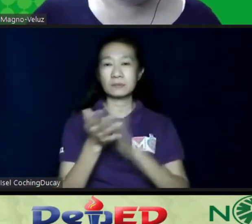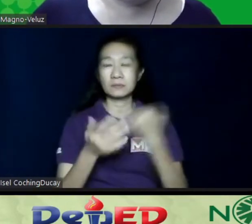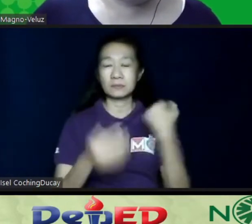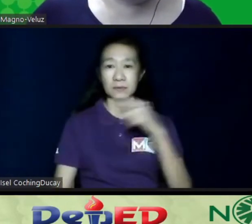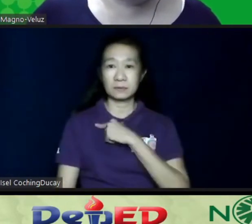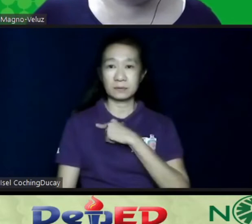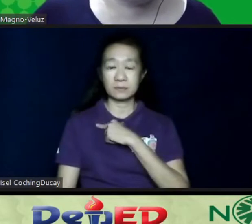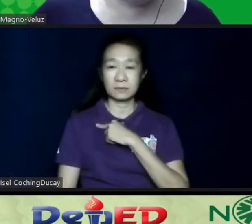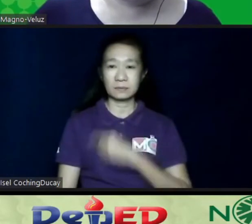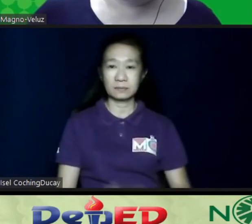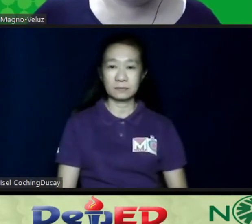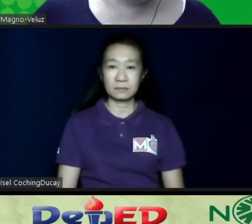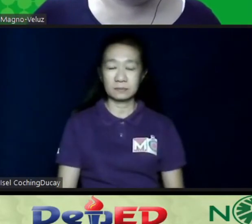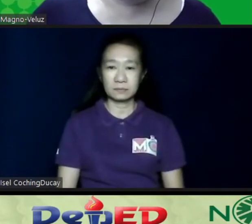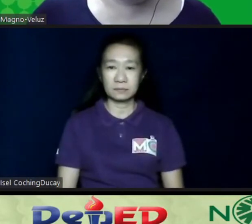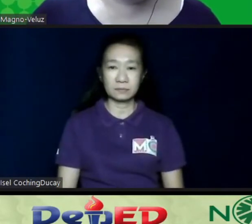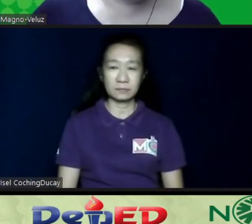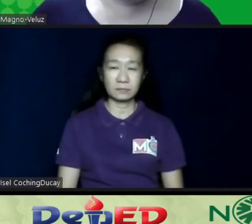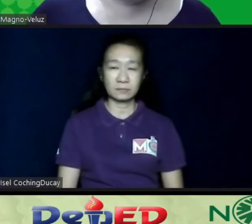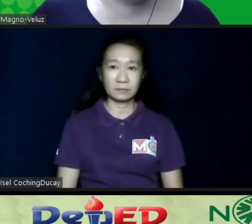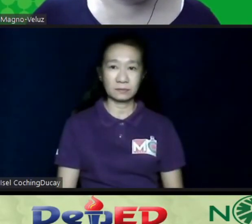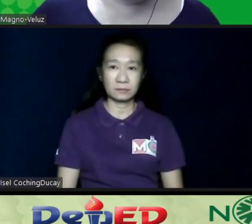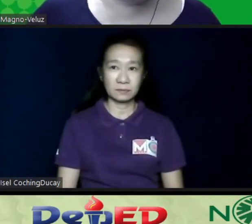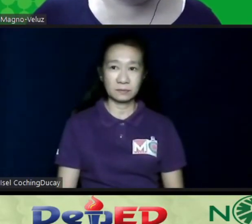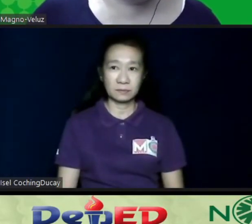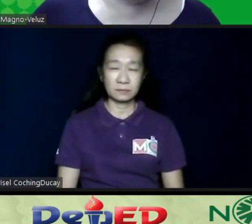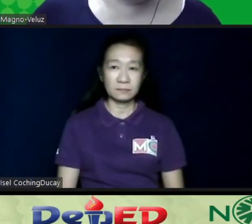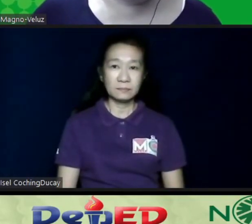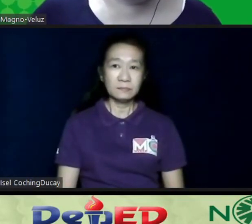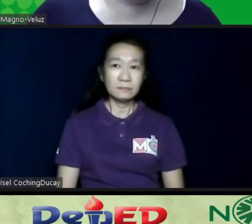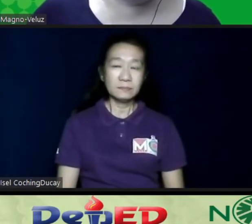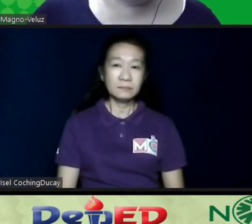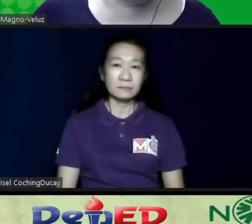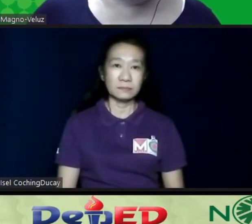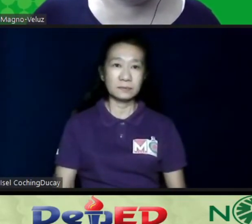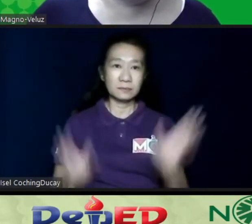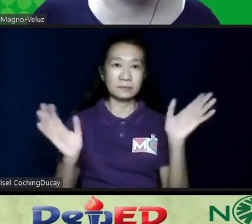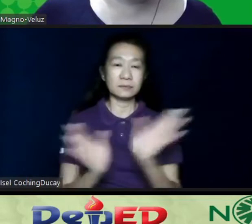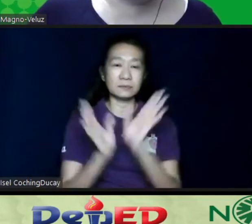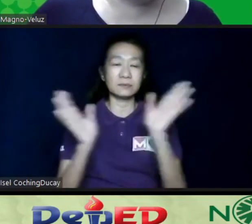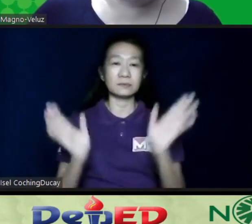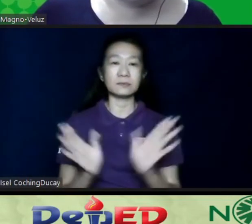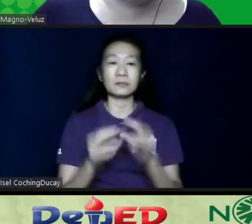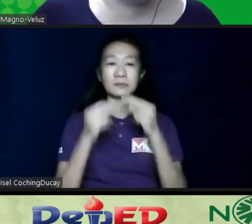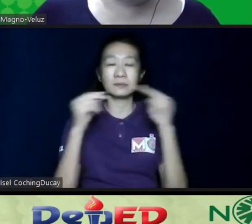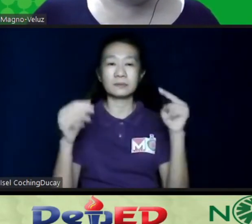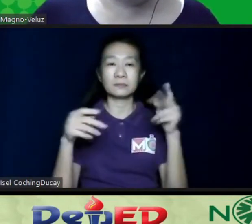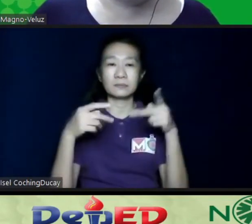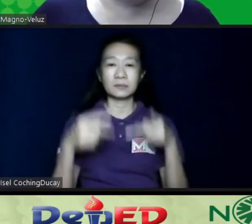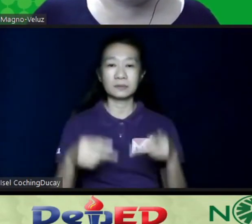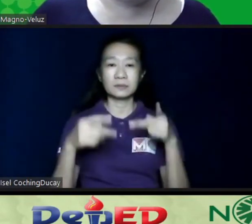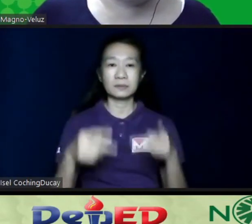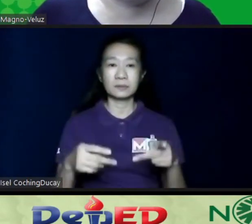So, ang nakaka-encourage po na balita ay sa kasalukuyan,